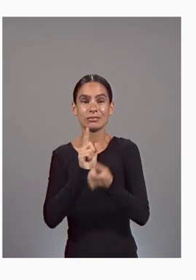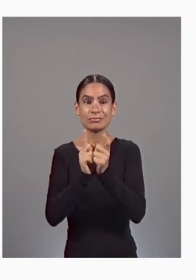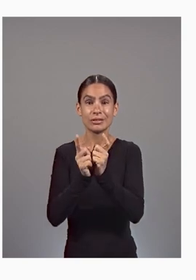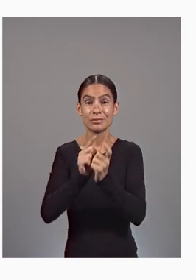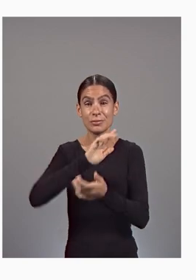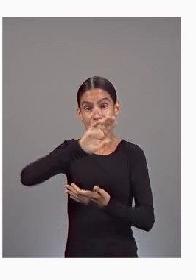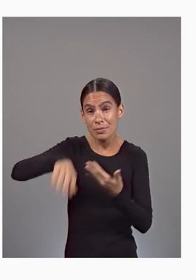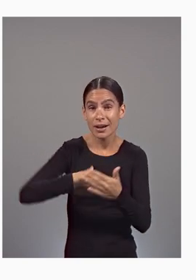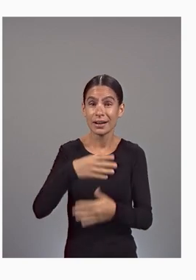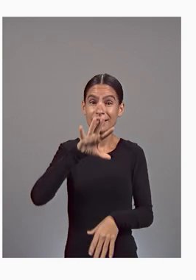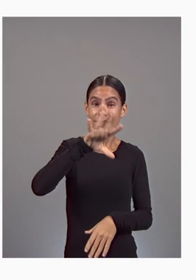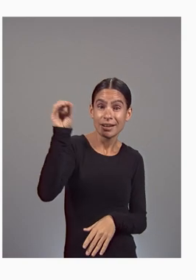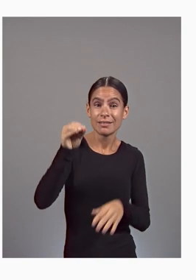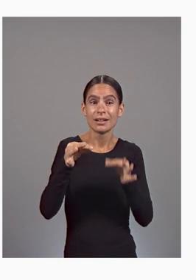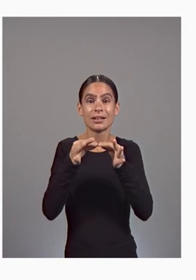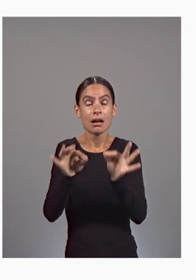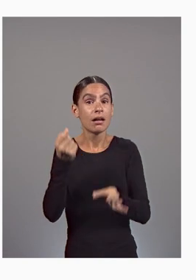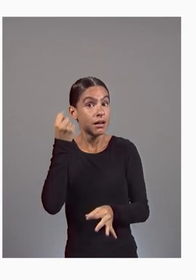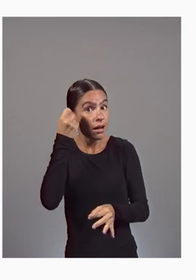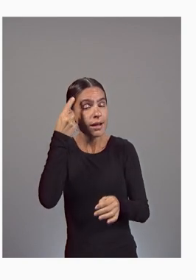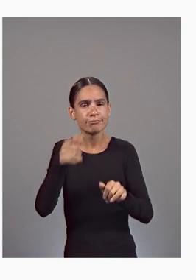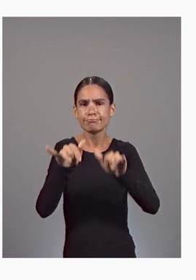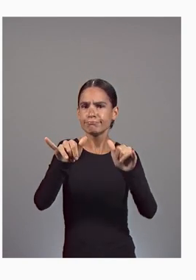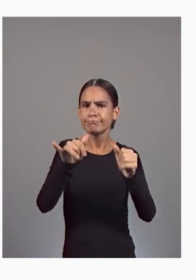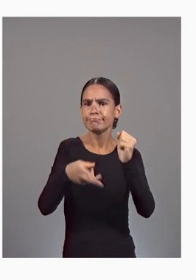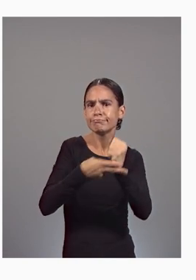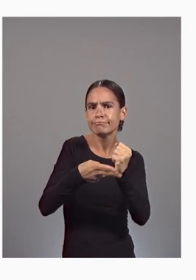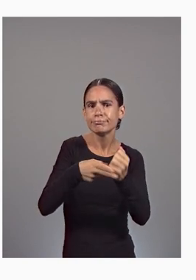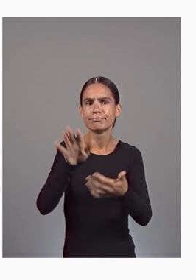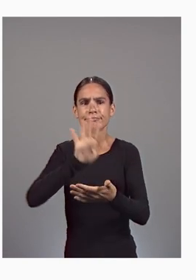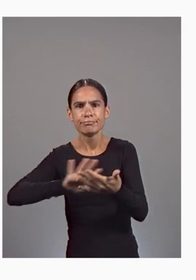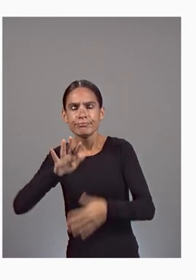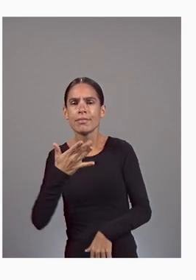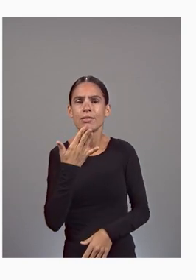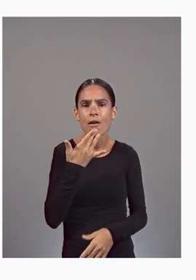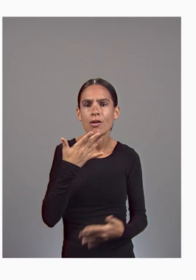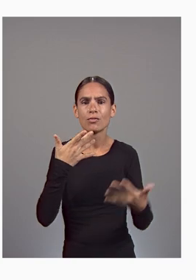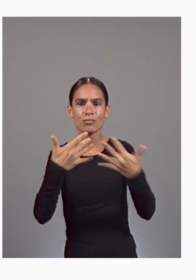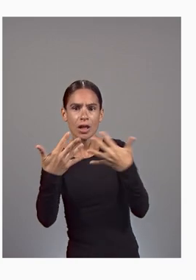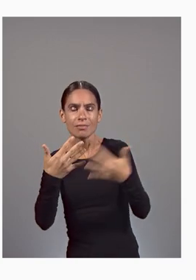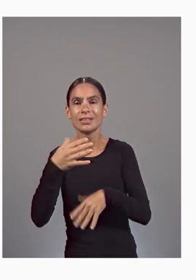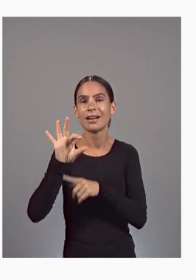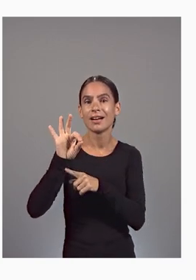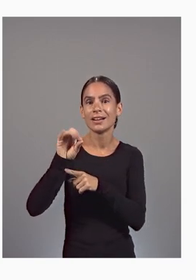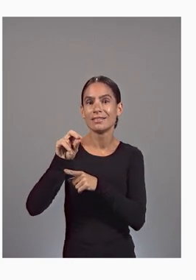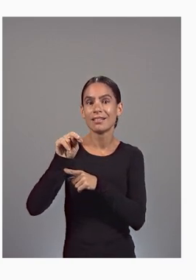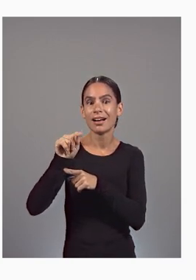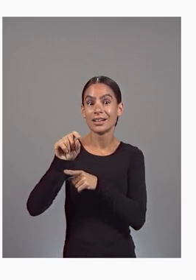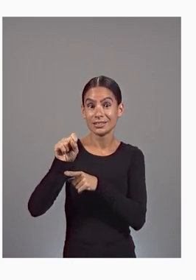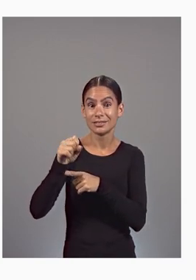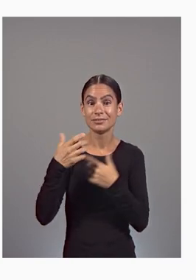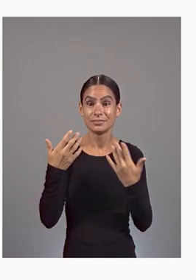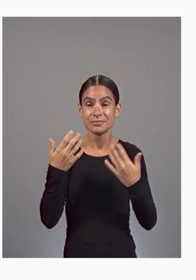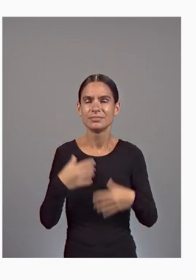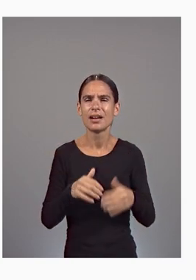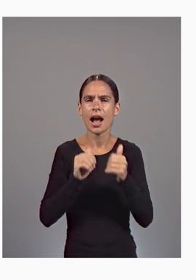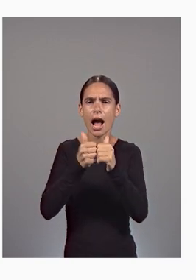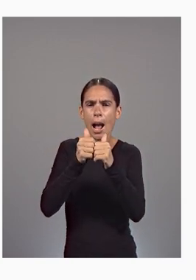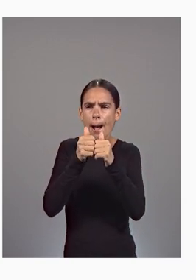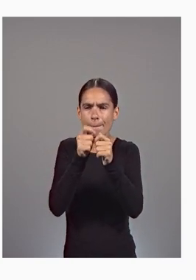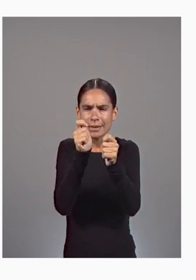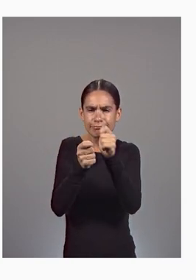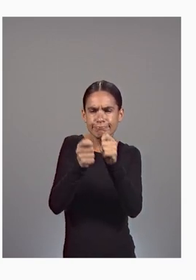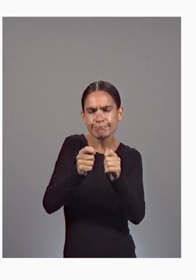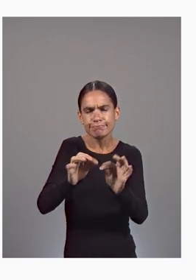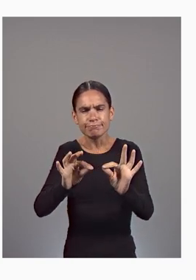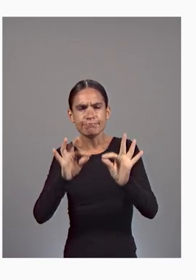while preserving all layout, colors, graphics, and fonts. To refine the translation further, I